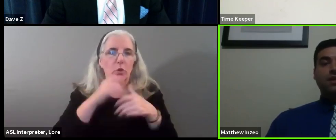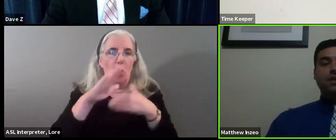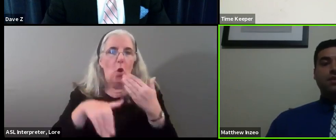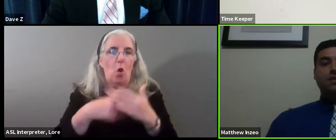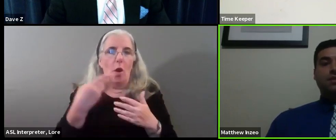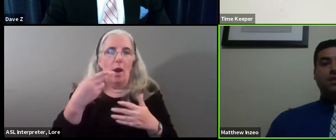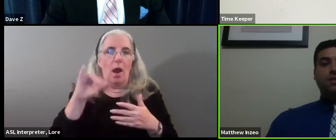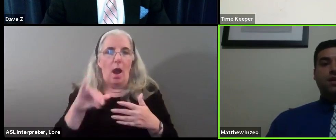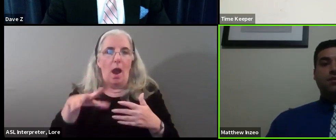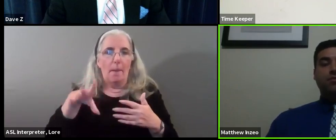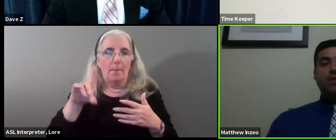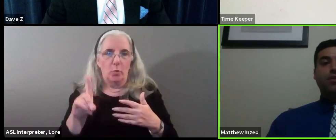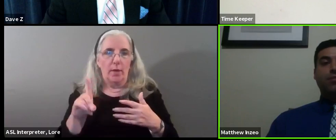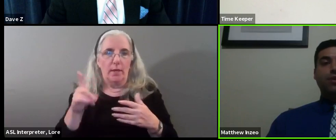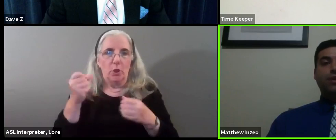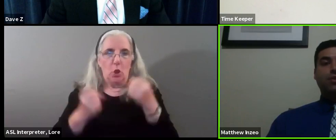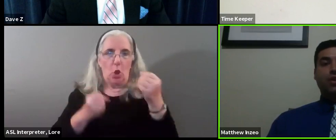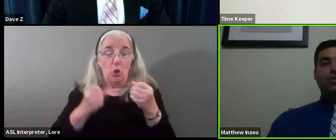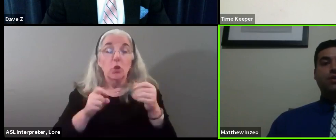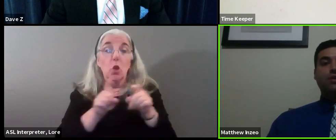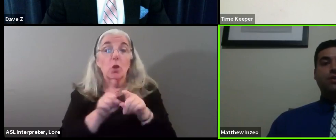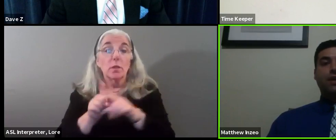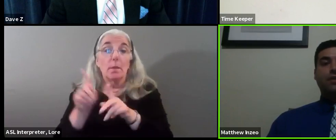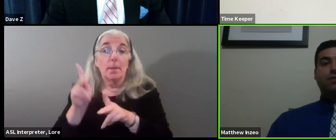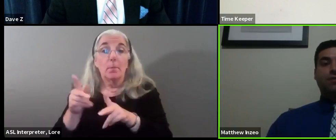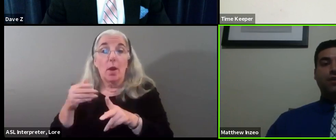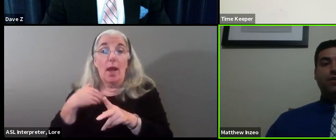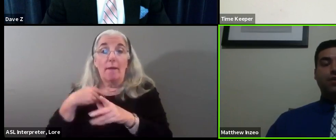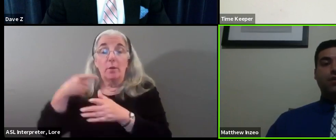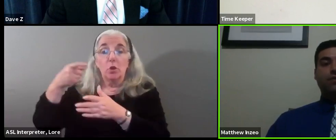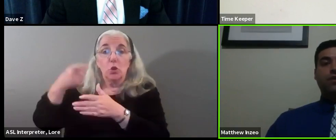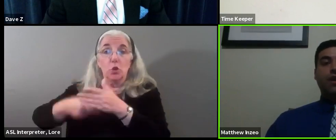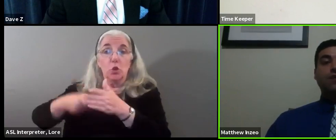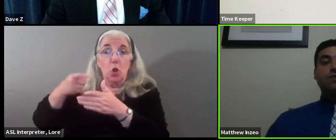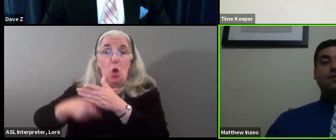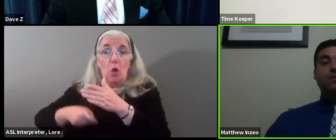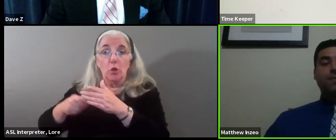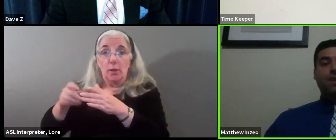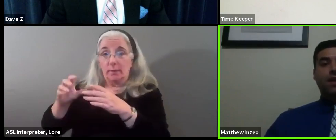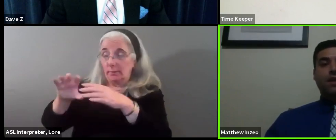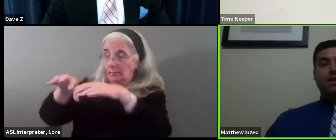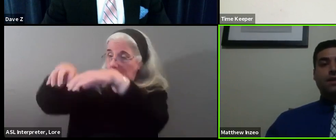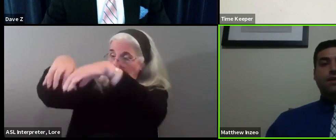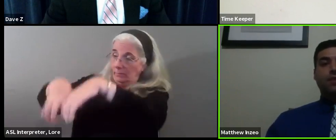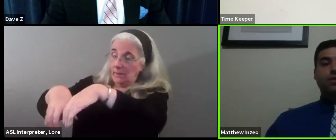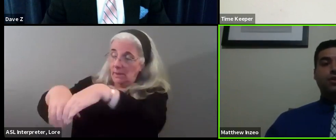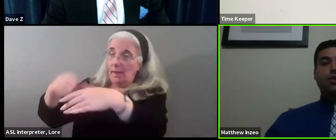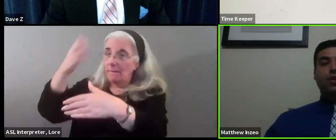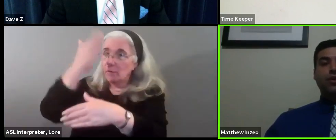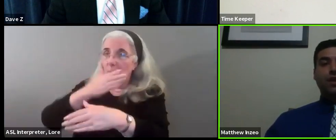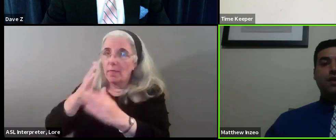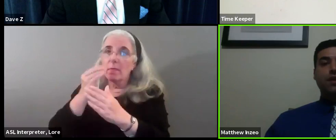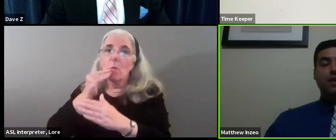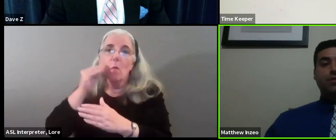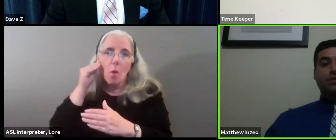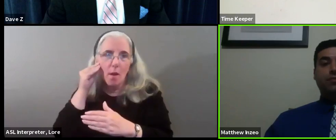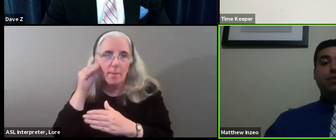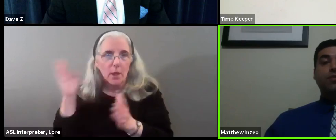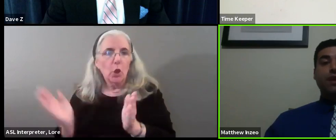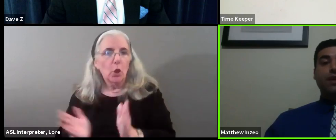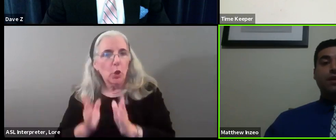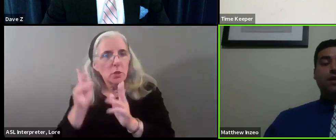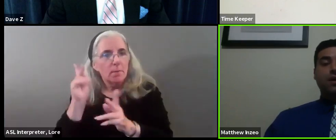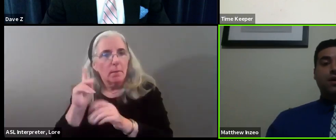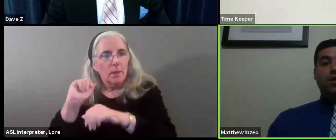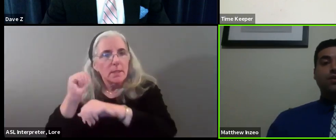I've seen is, is that people are putting charging dockets in front of their front of their houses. And I think that we should encourage that and we should